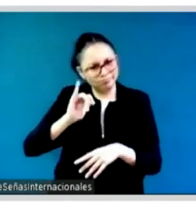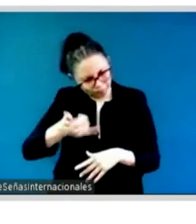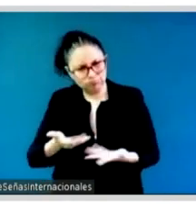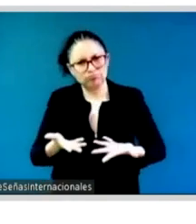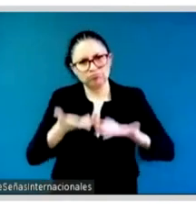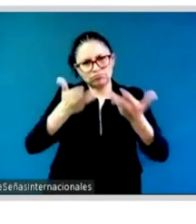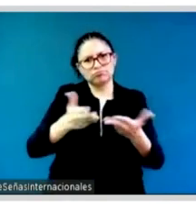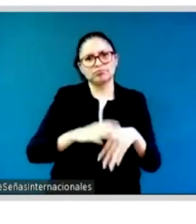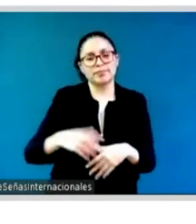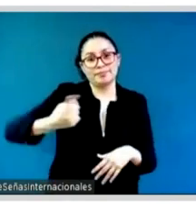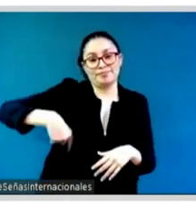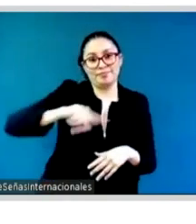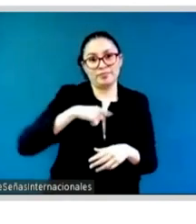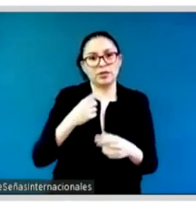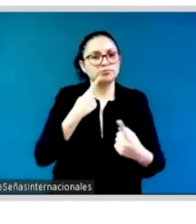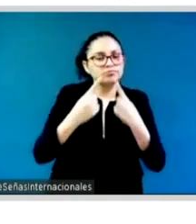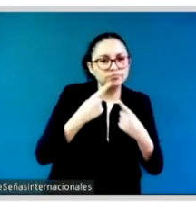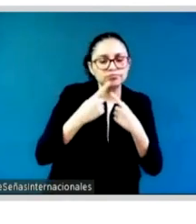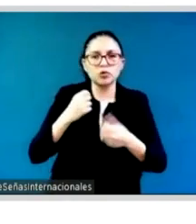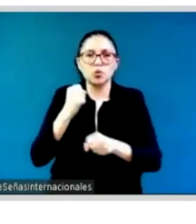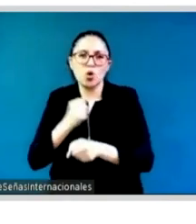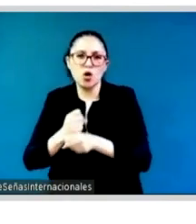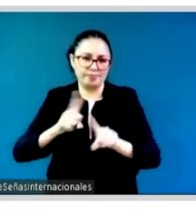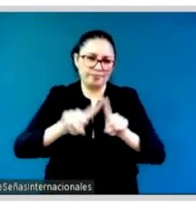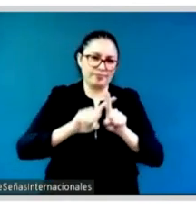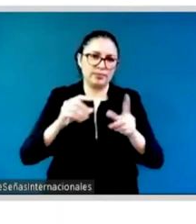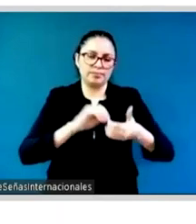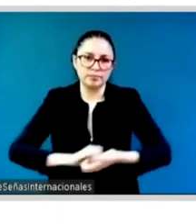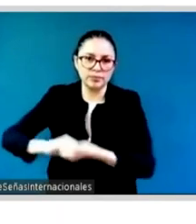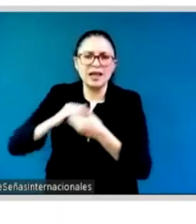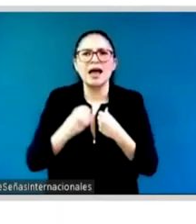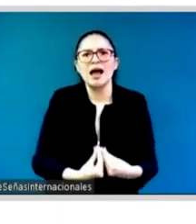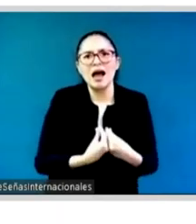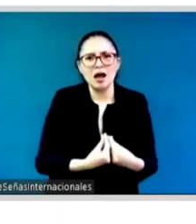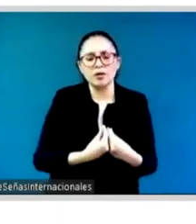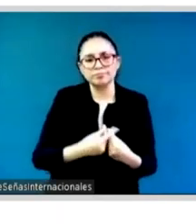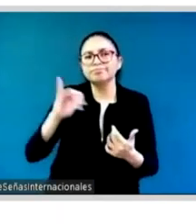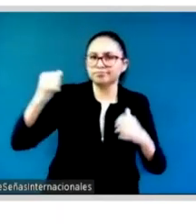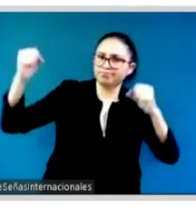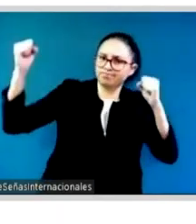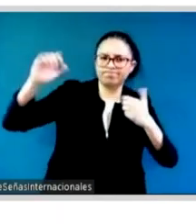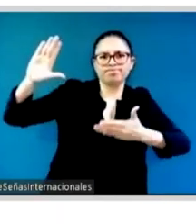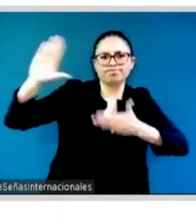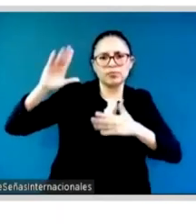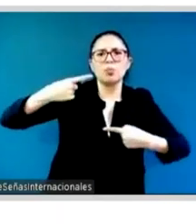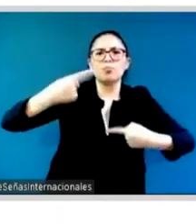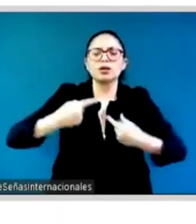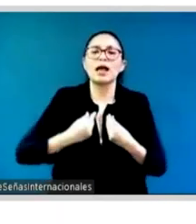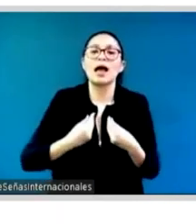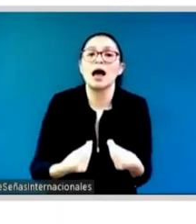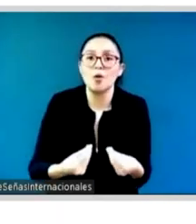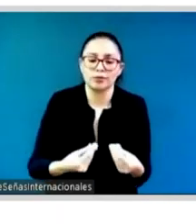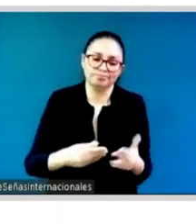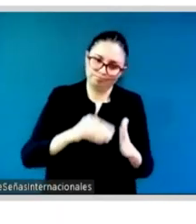and putting action to these beautiful words around the vision. And around the